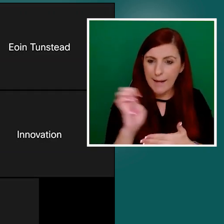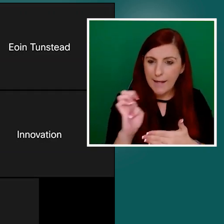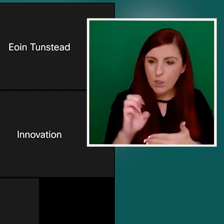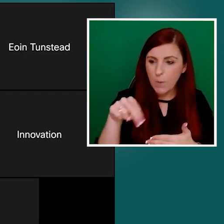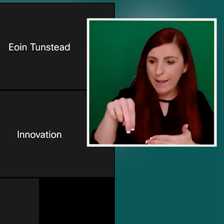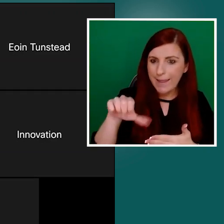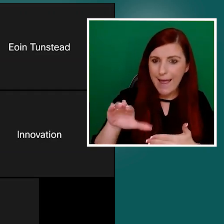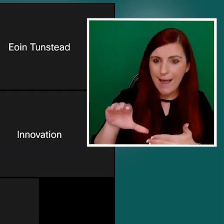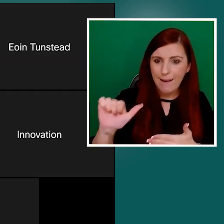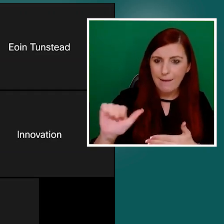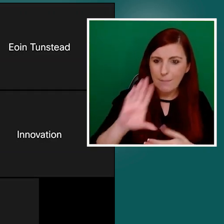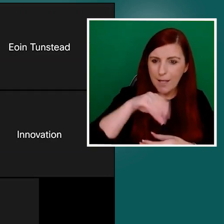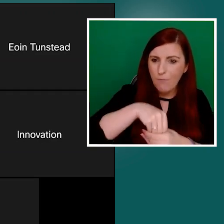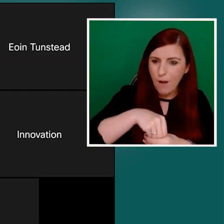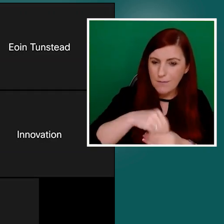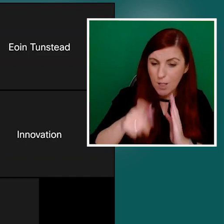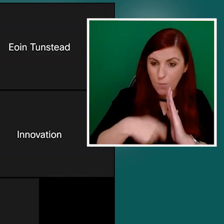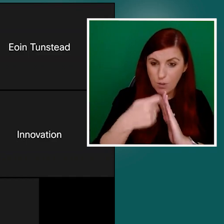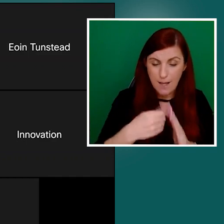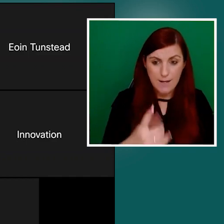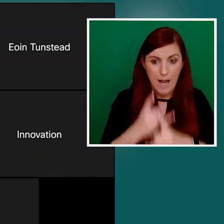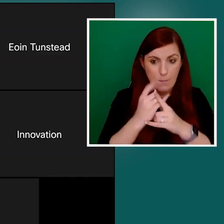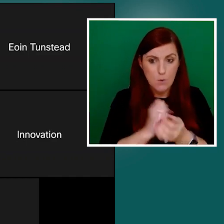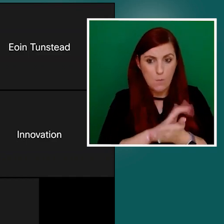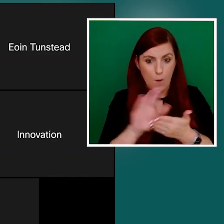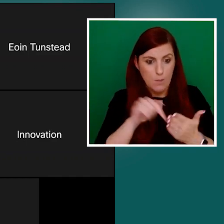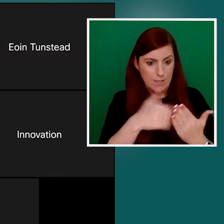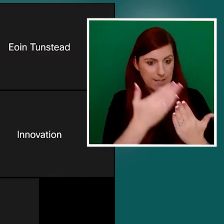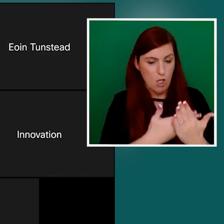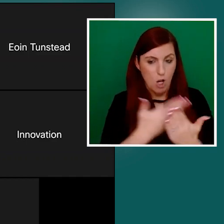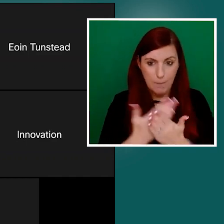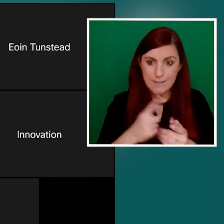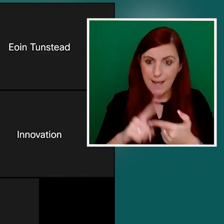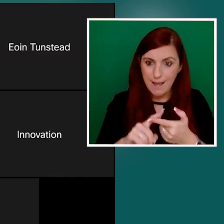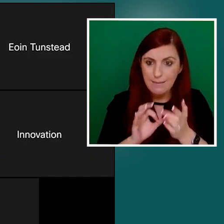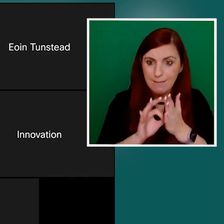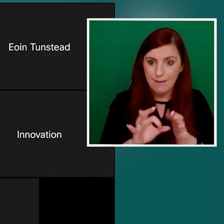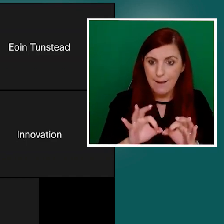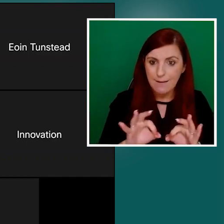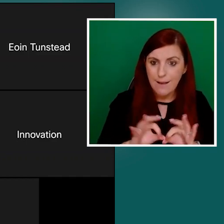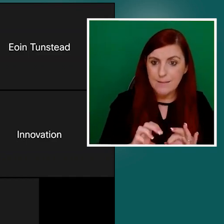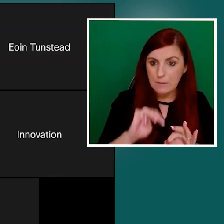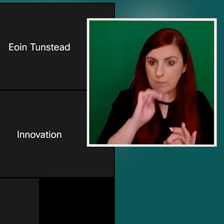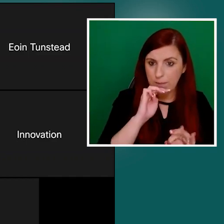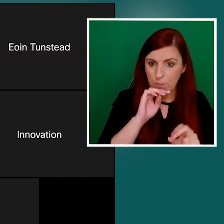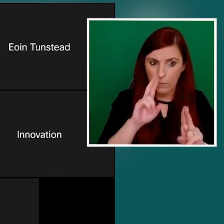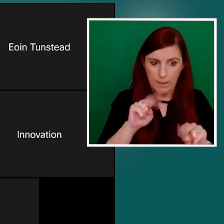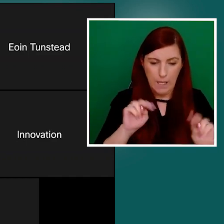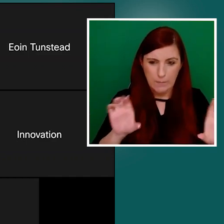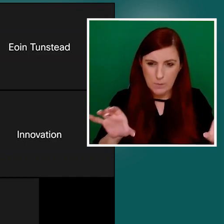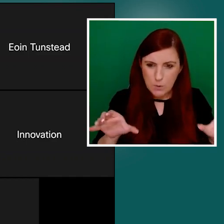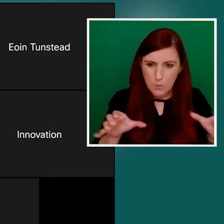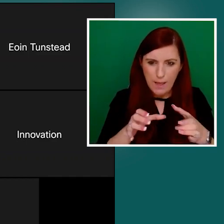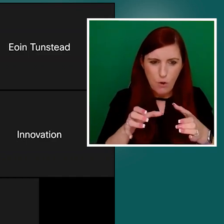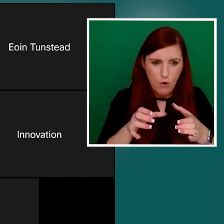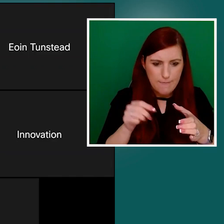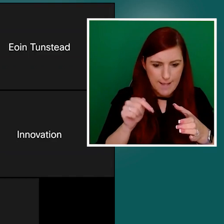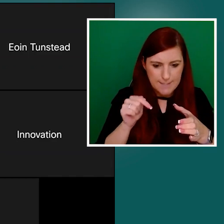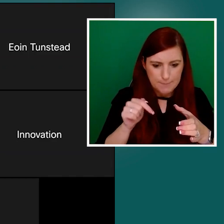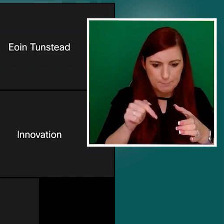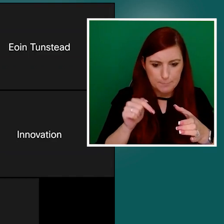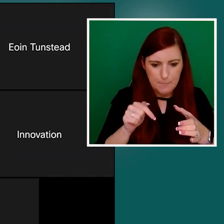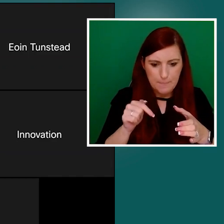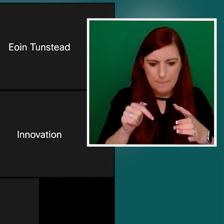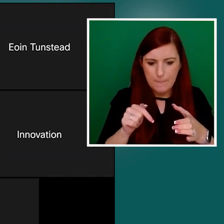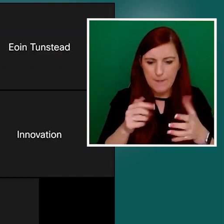us publishing this document and obviously bringing together that kind of what